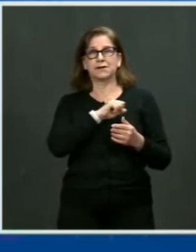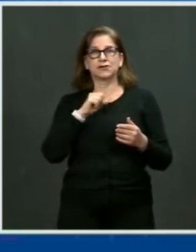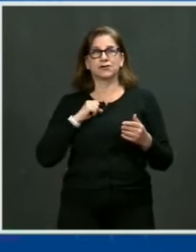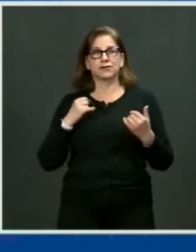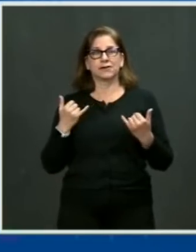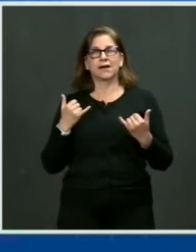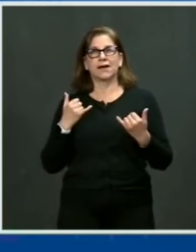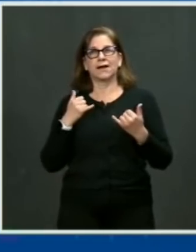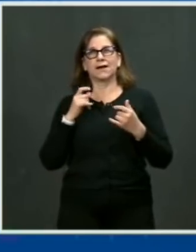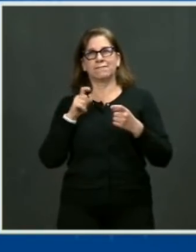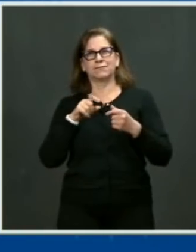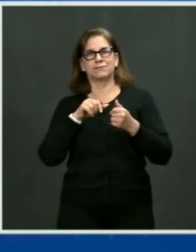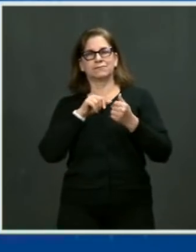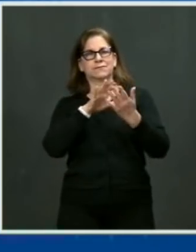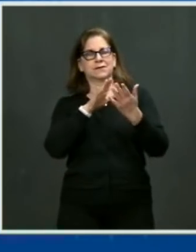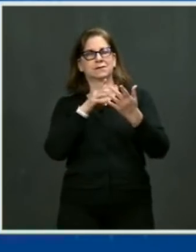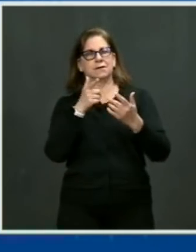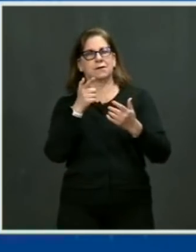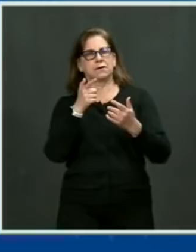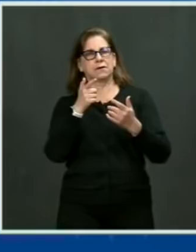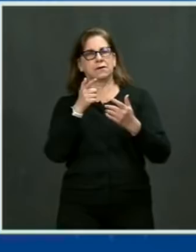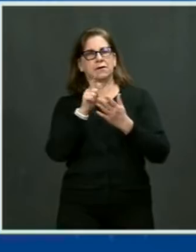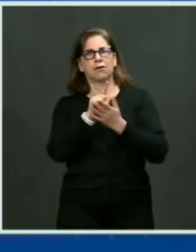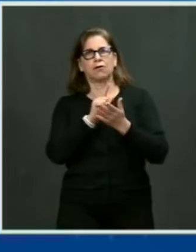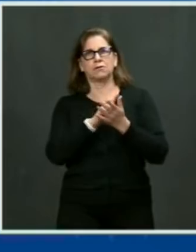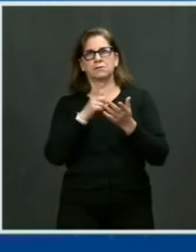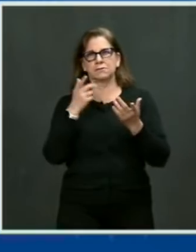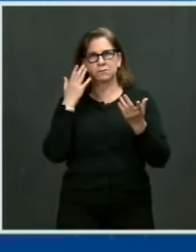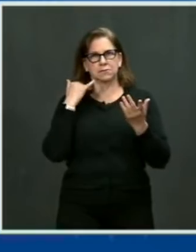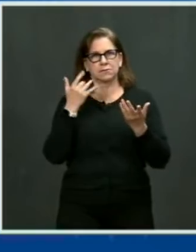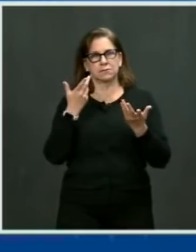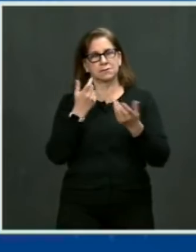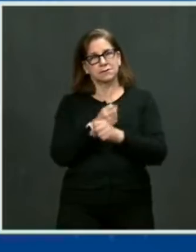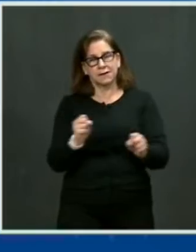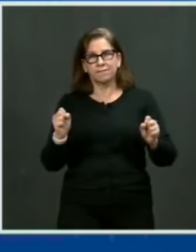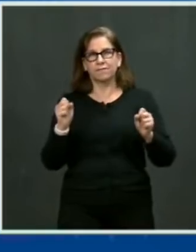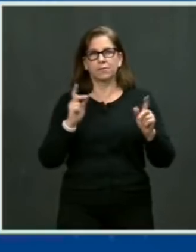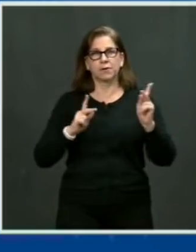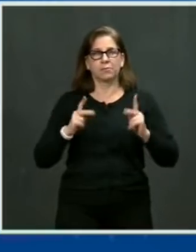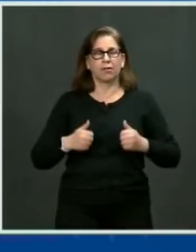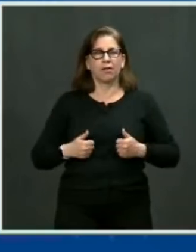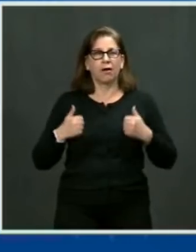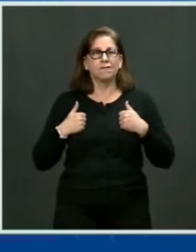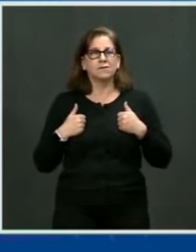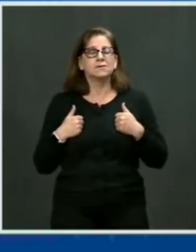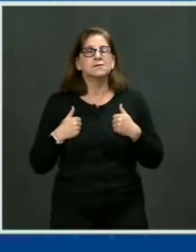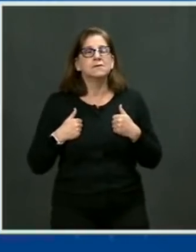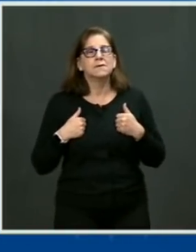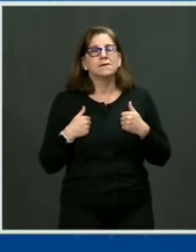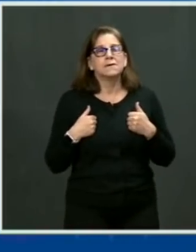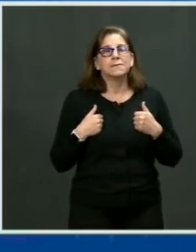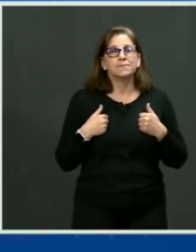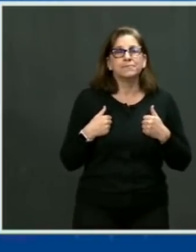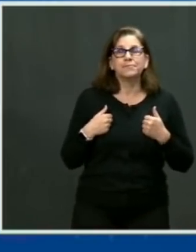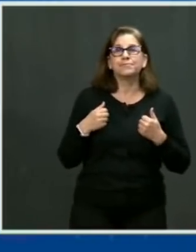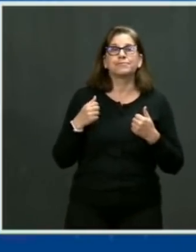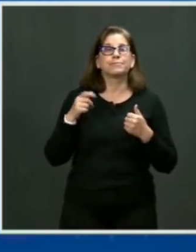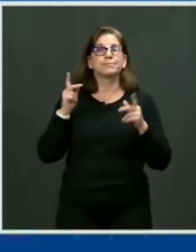should also eliminate gun manufacturers from the immunity they receive from the Congress. You realize,